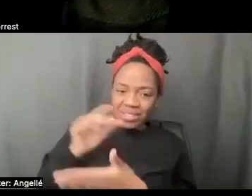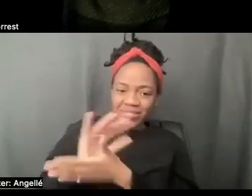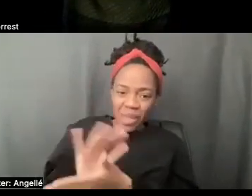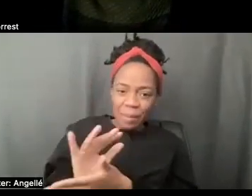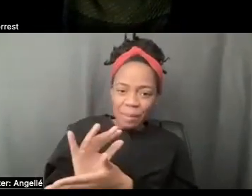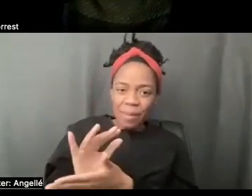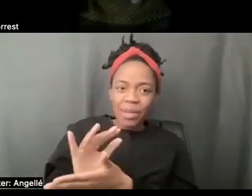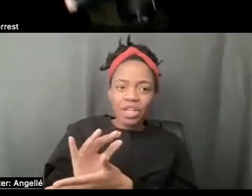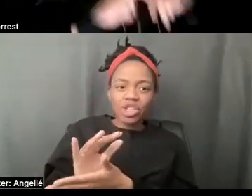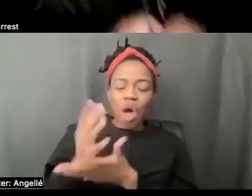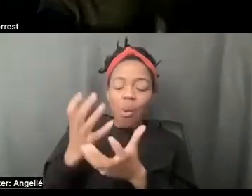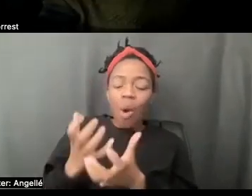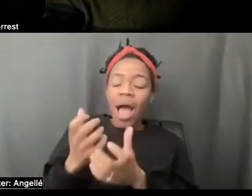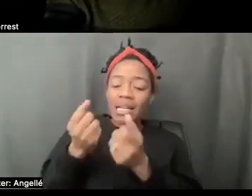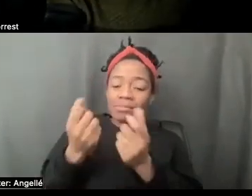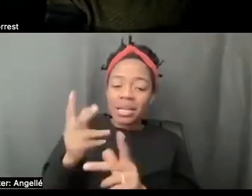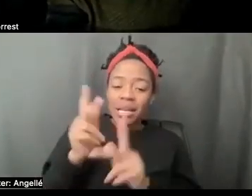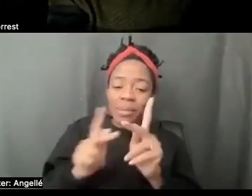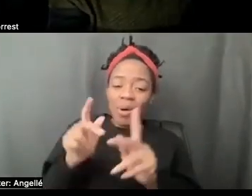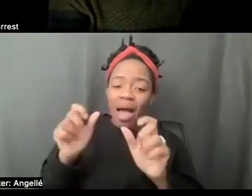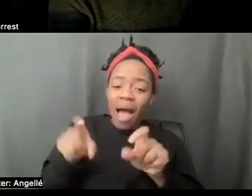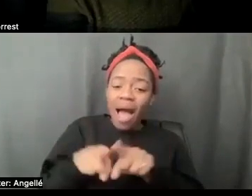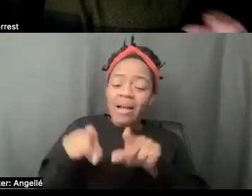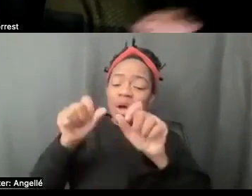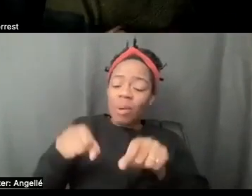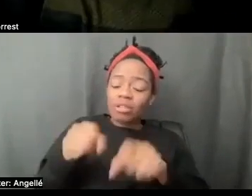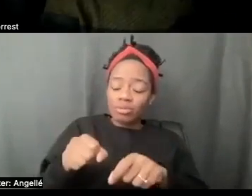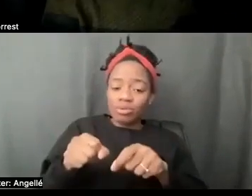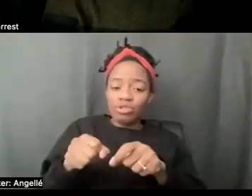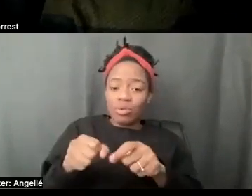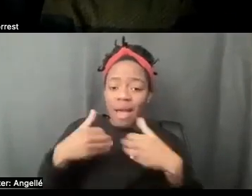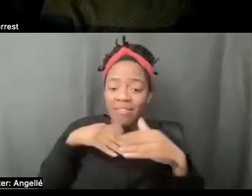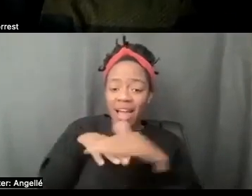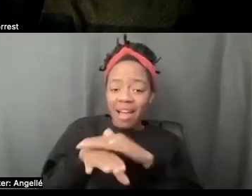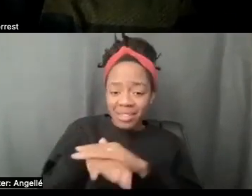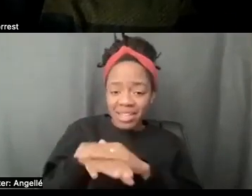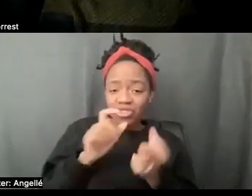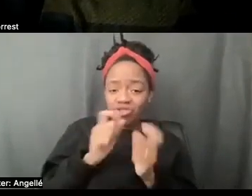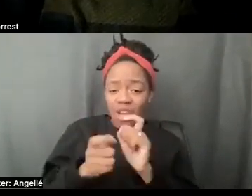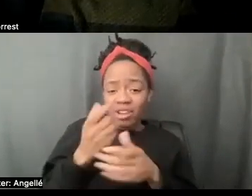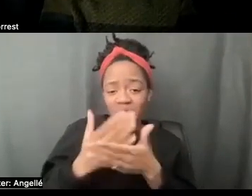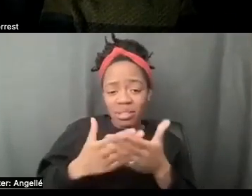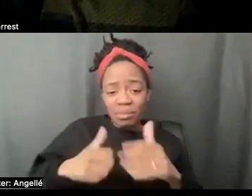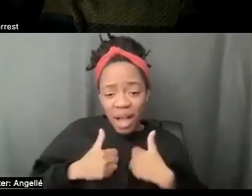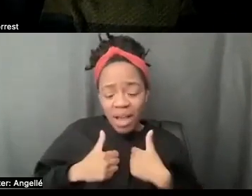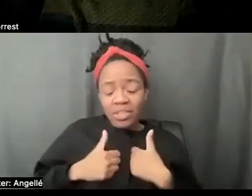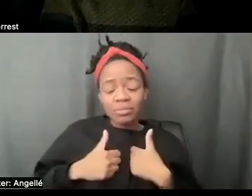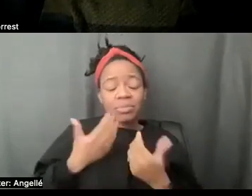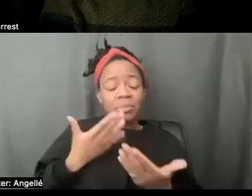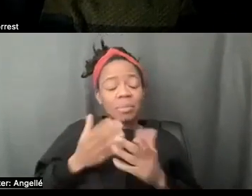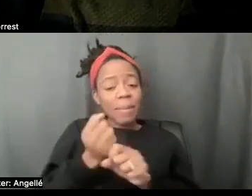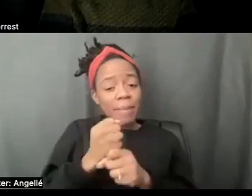possible to have access to that and maybe change a few minds and maybe, you know, tell people that making films like this, this is